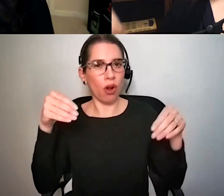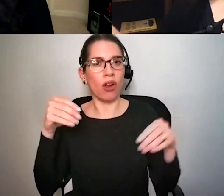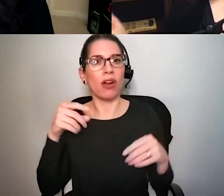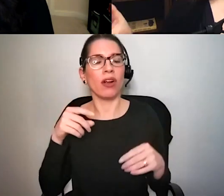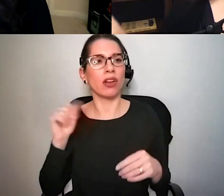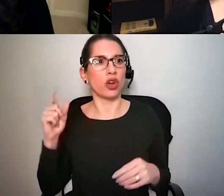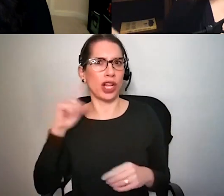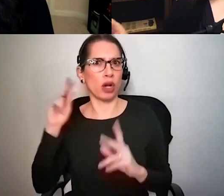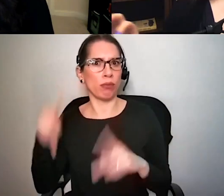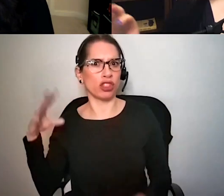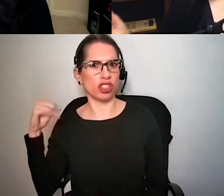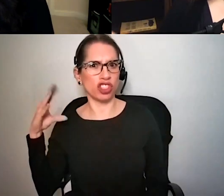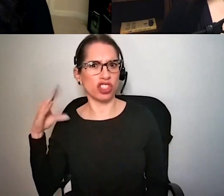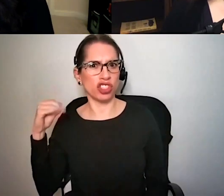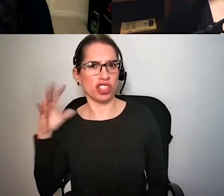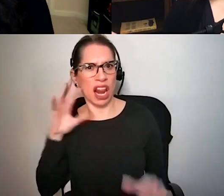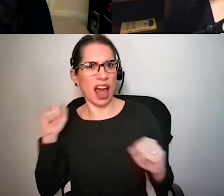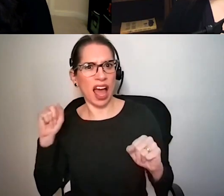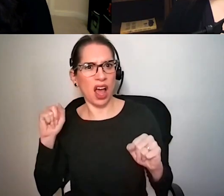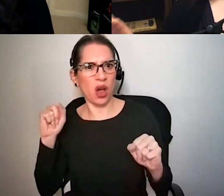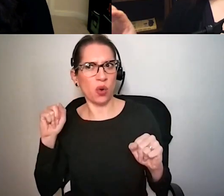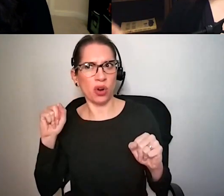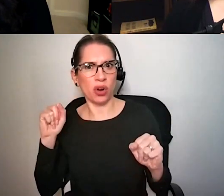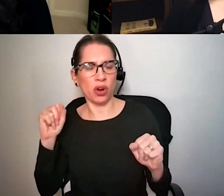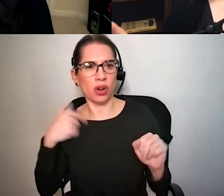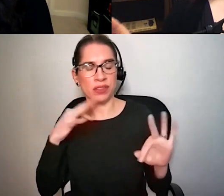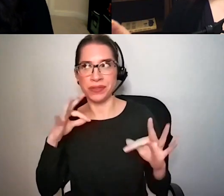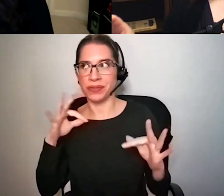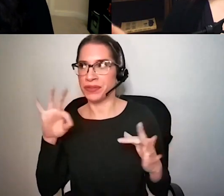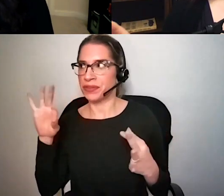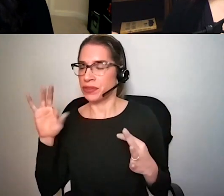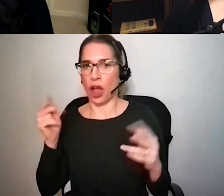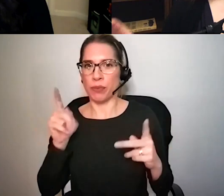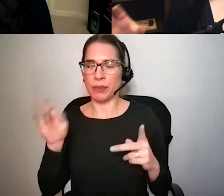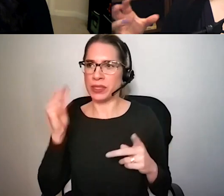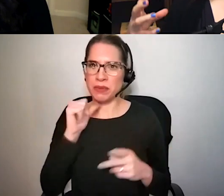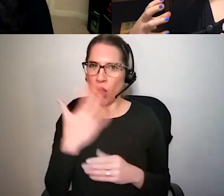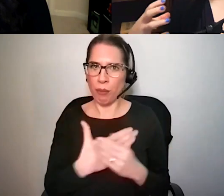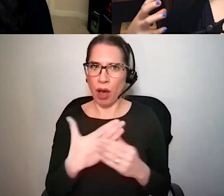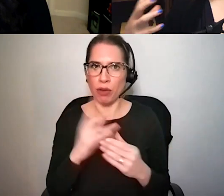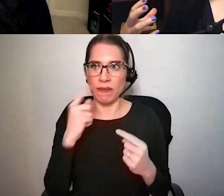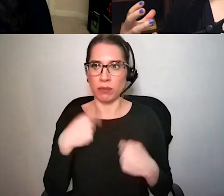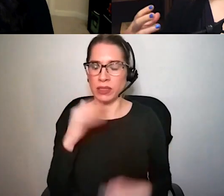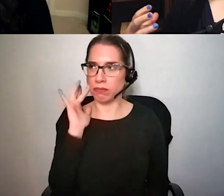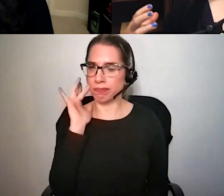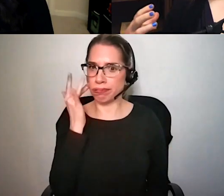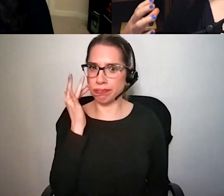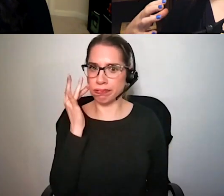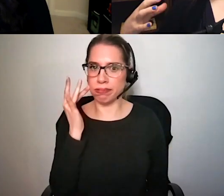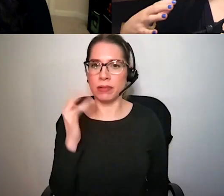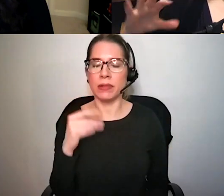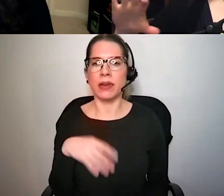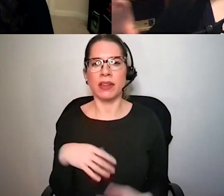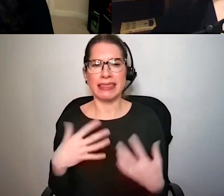very loud and abrasive and it didn't seem to bother other people but it was really annoying to her is there a way short of